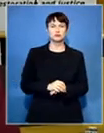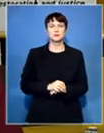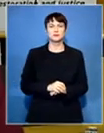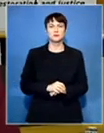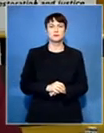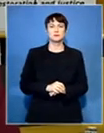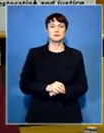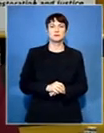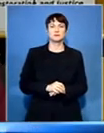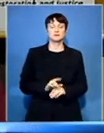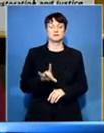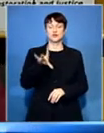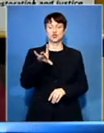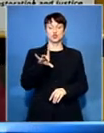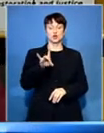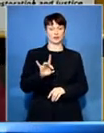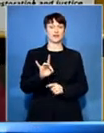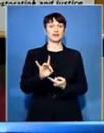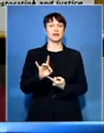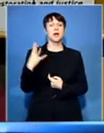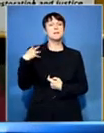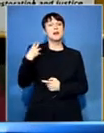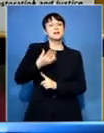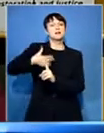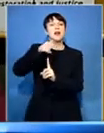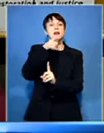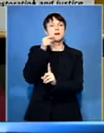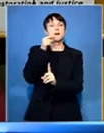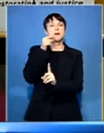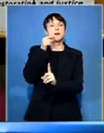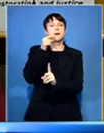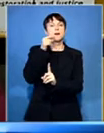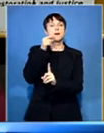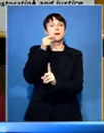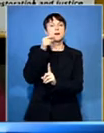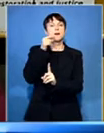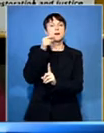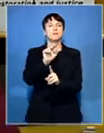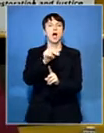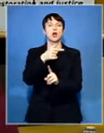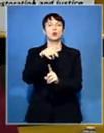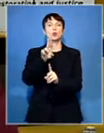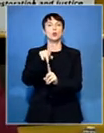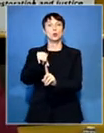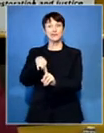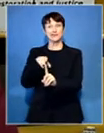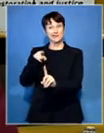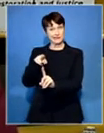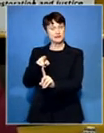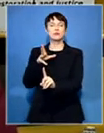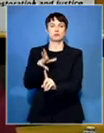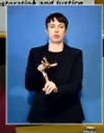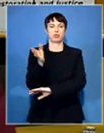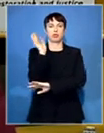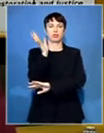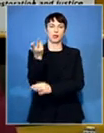Tuesday, Minister Susan Shabangu will take the stand. In 2012, she was the Minerals and